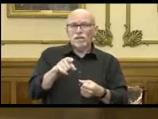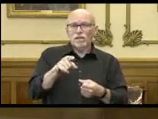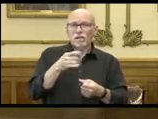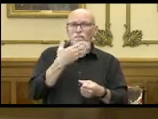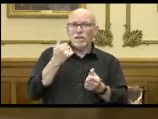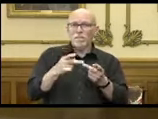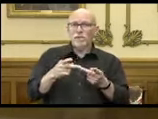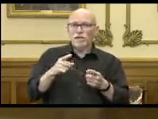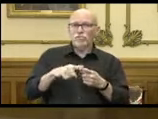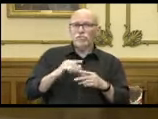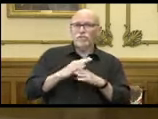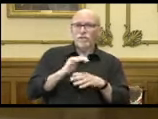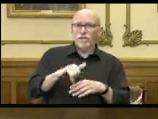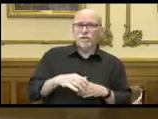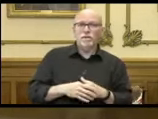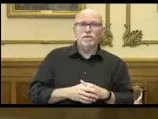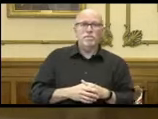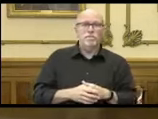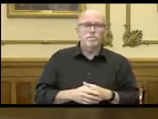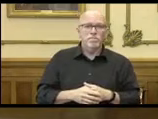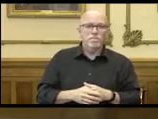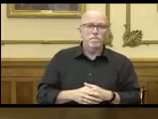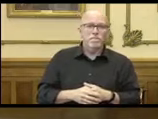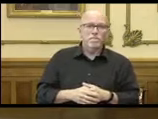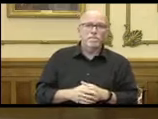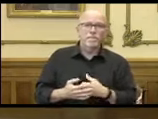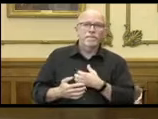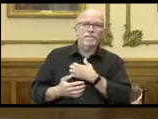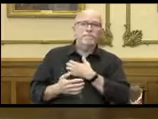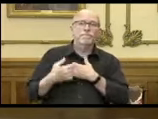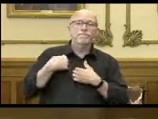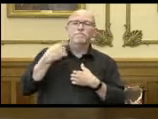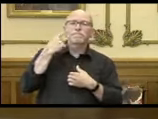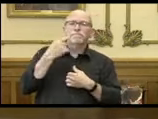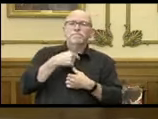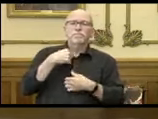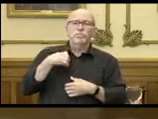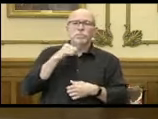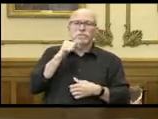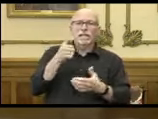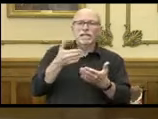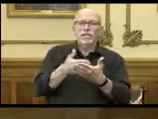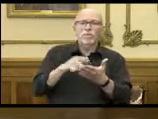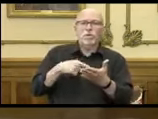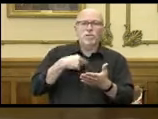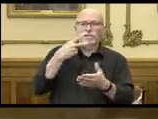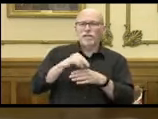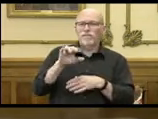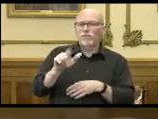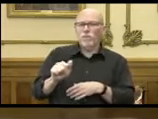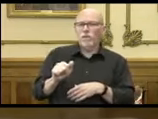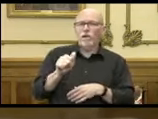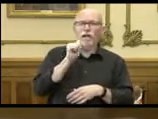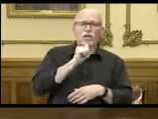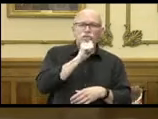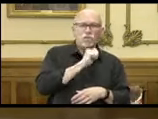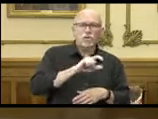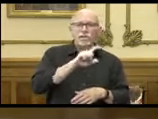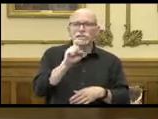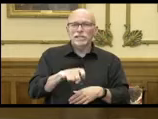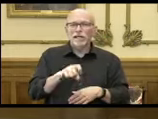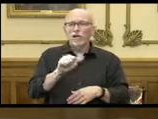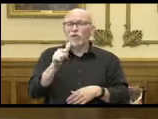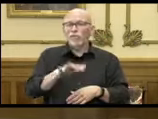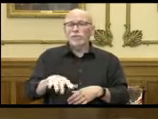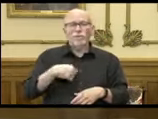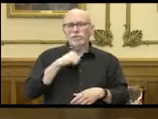place to prevent it? I think that we are nowhere near what we see in Florida, Arizona, Texas, and other